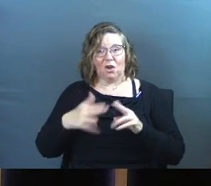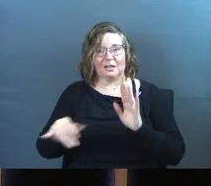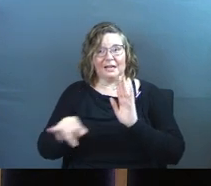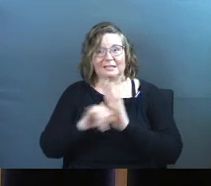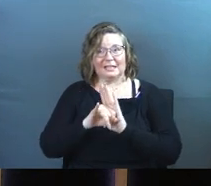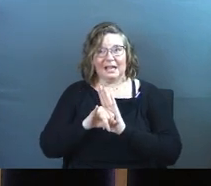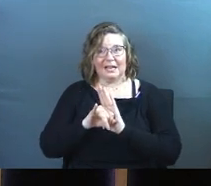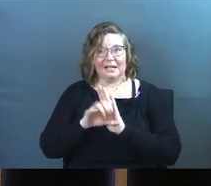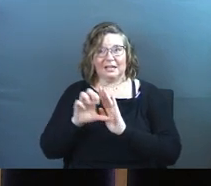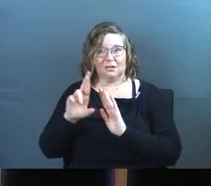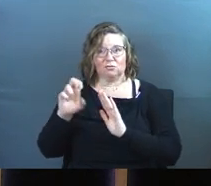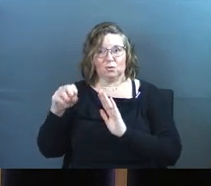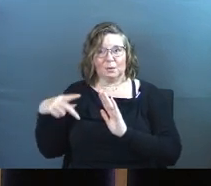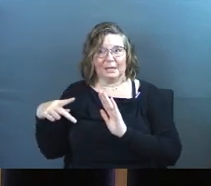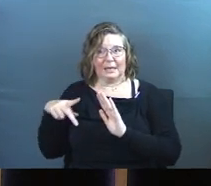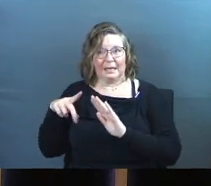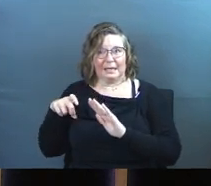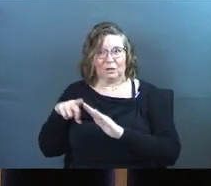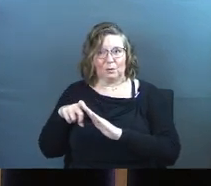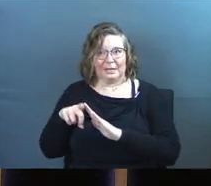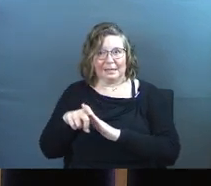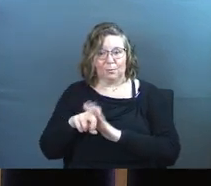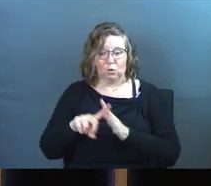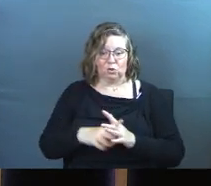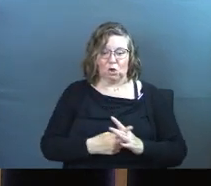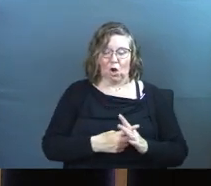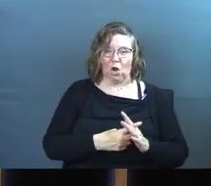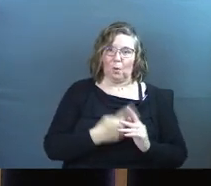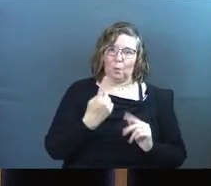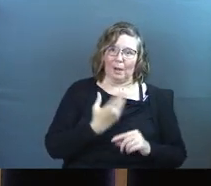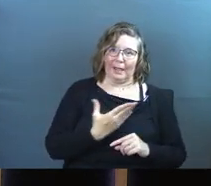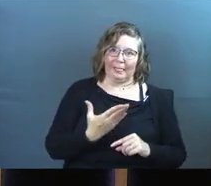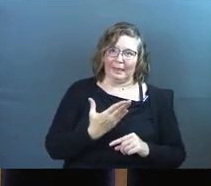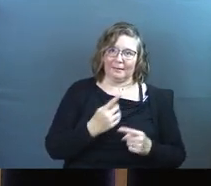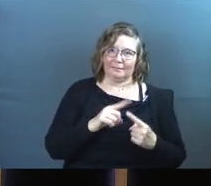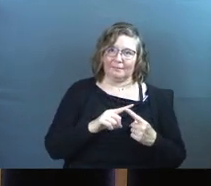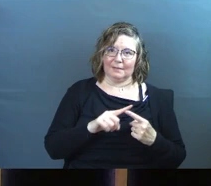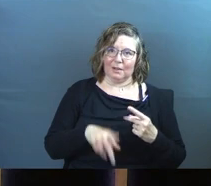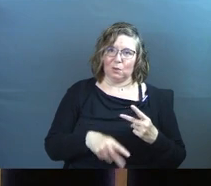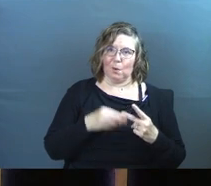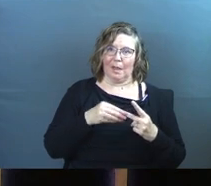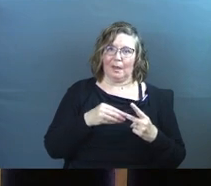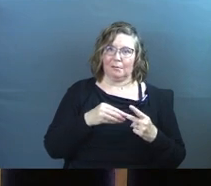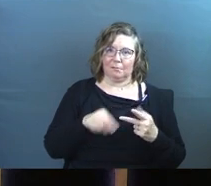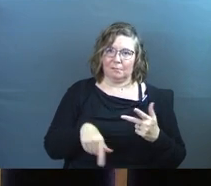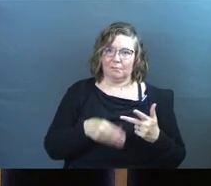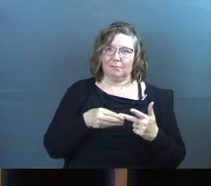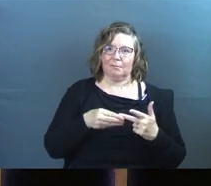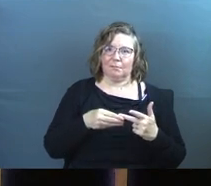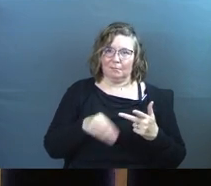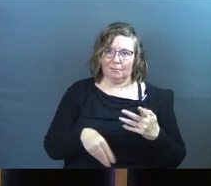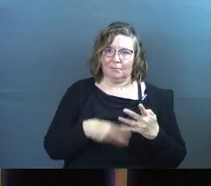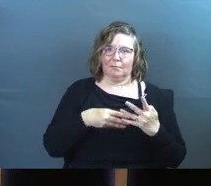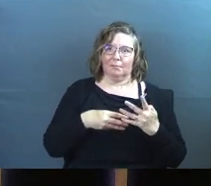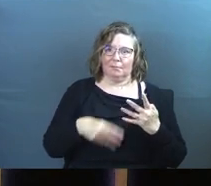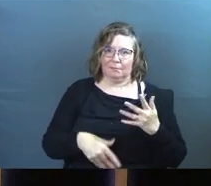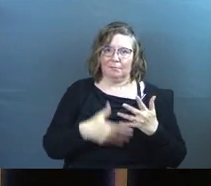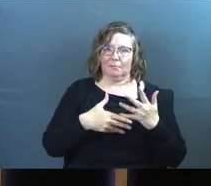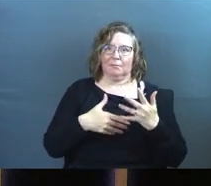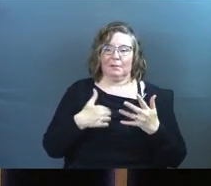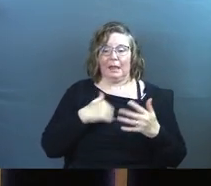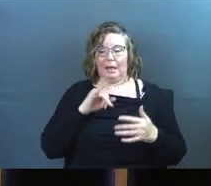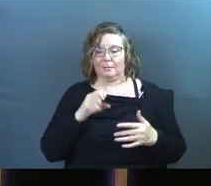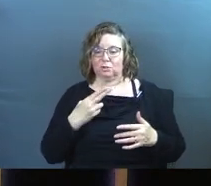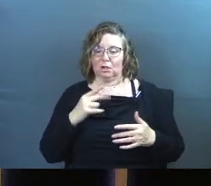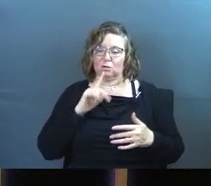identity creep. I call it identity creep. We start out with things, and then you just keep adding things onto who I am, my identity. Right? Like, I'm Josh